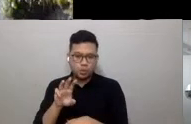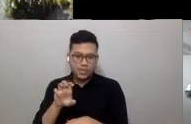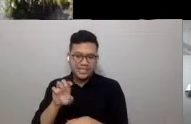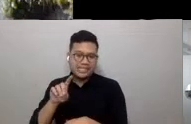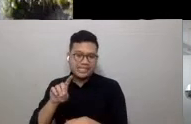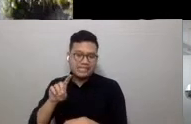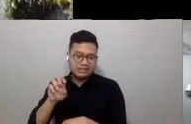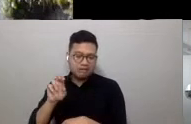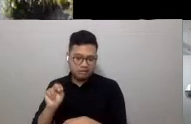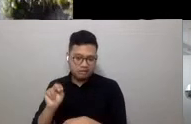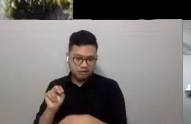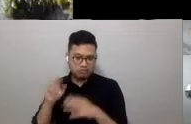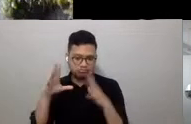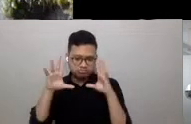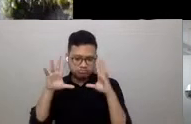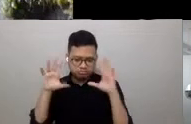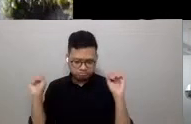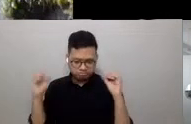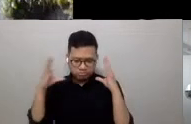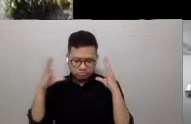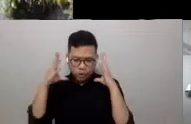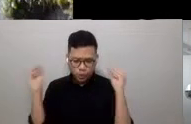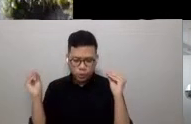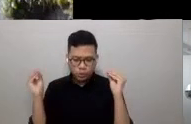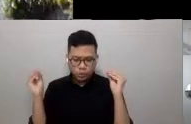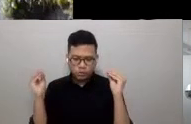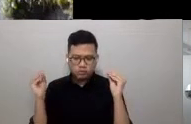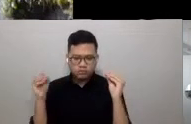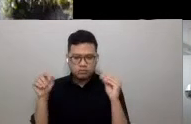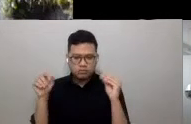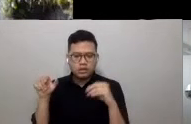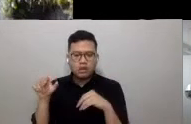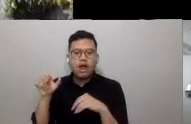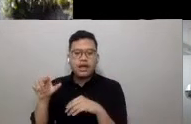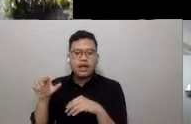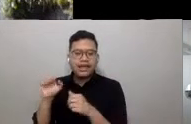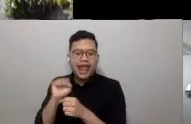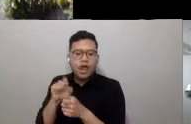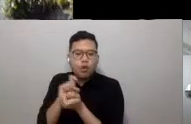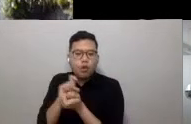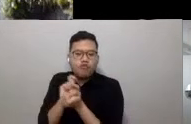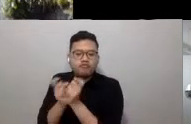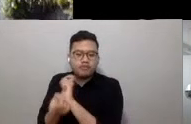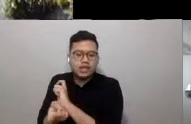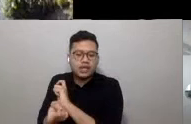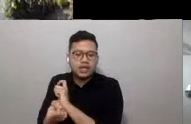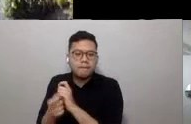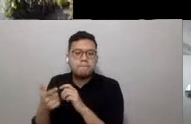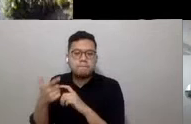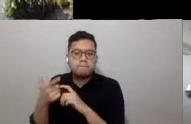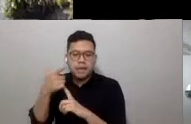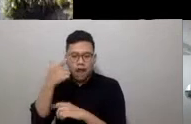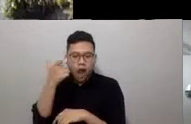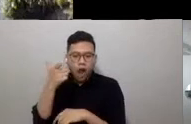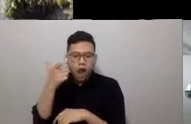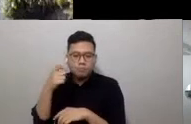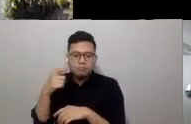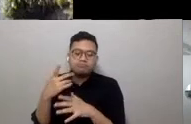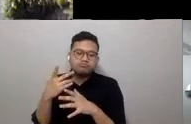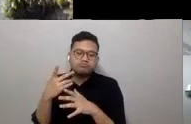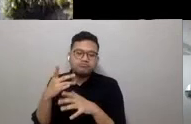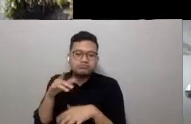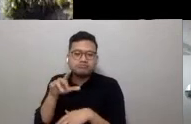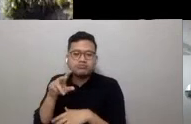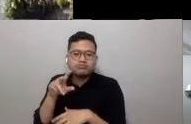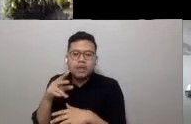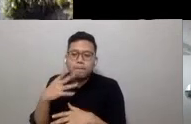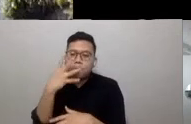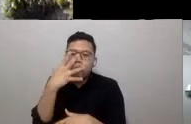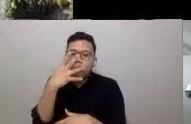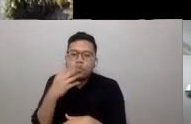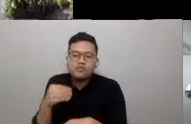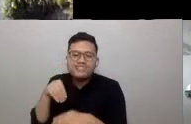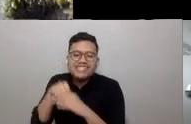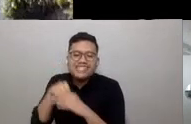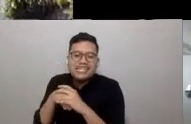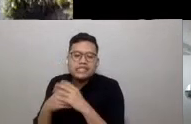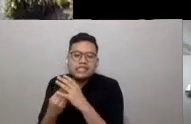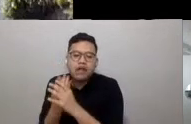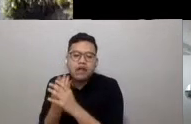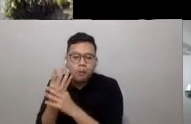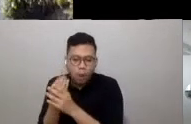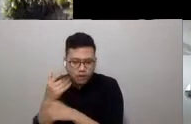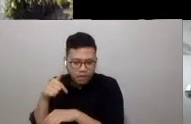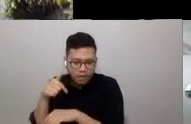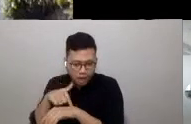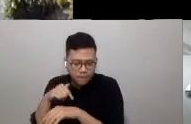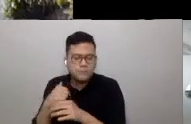sealed warm rooms in the winter, but could be converted into verandas in the summer. This allowed residents to connect with the great